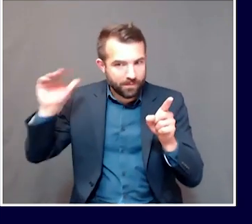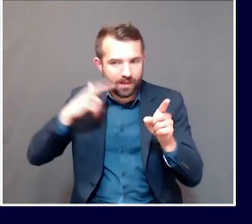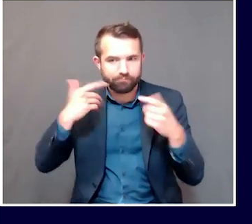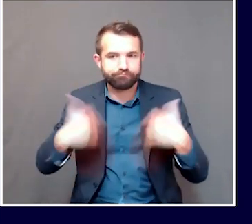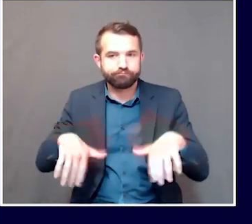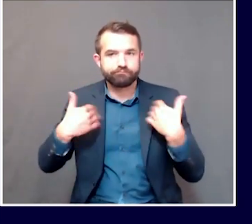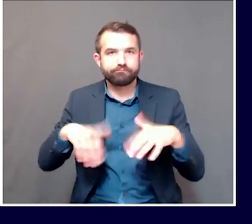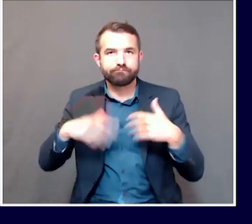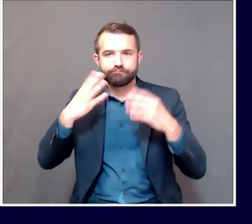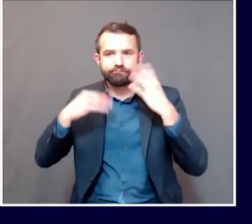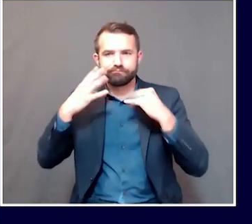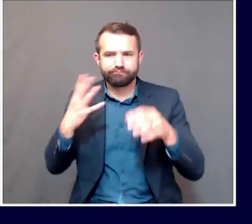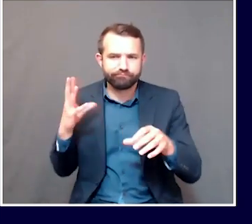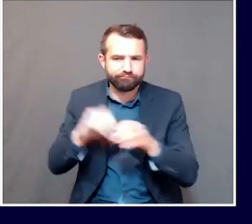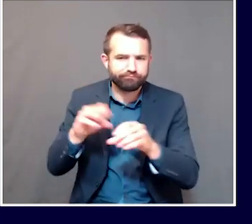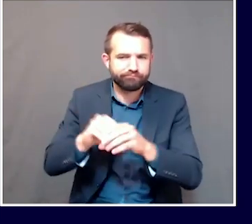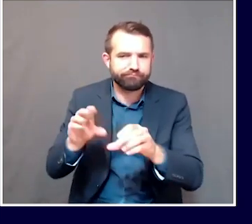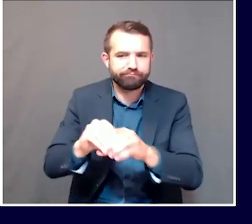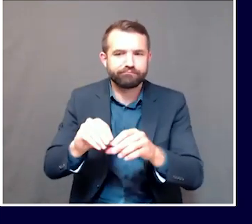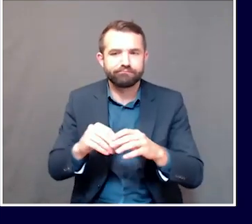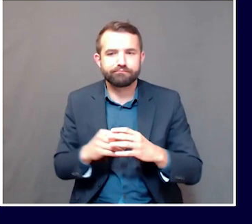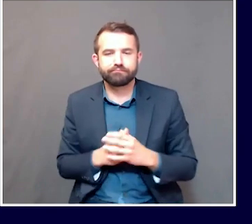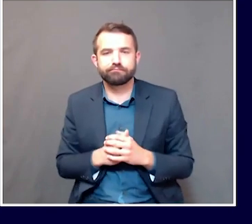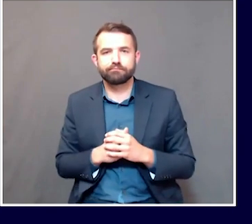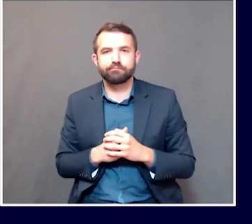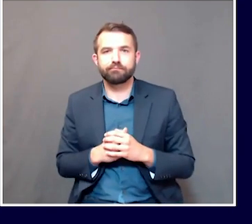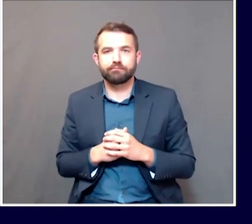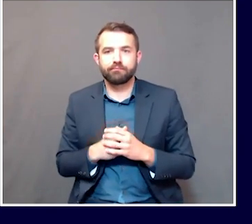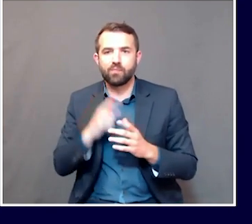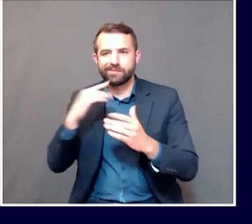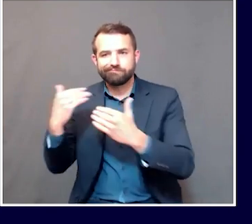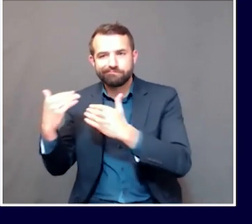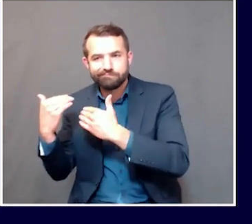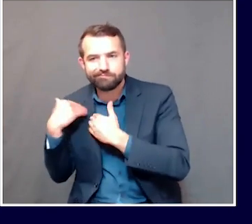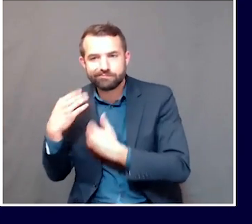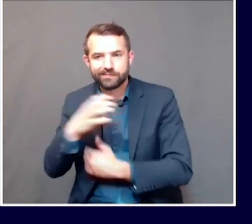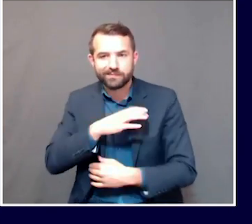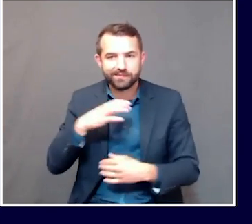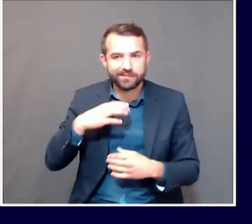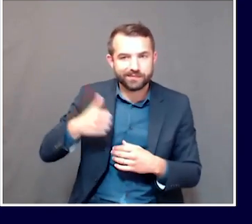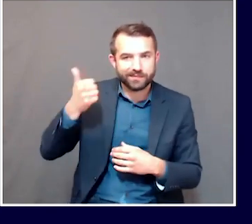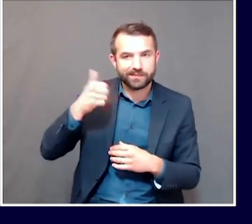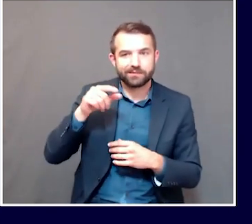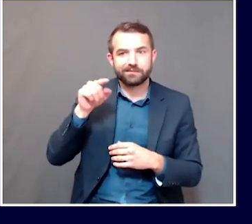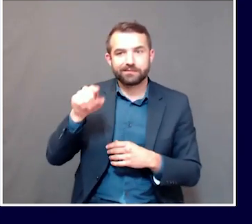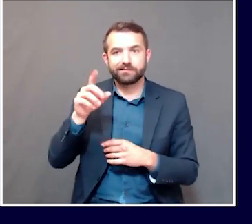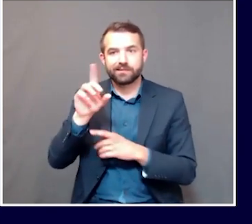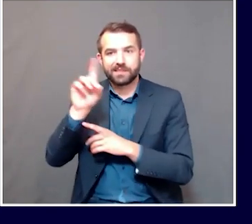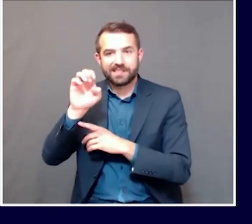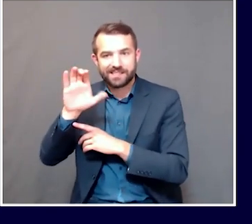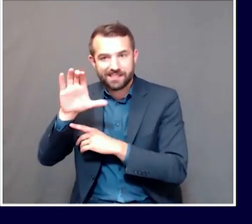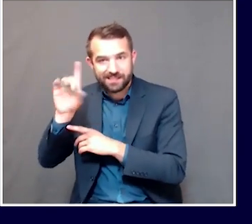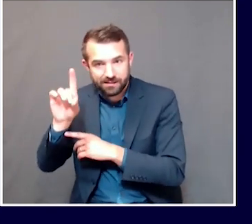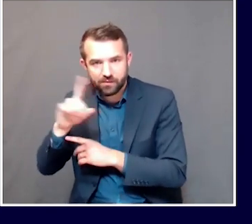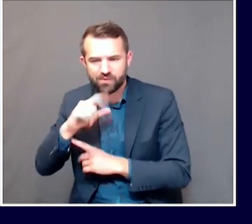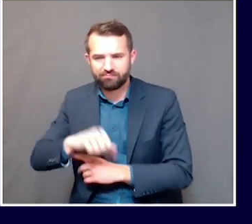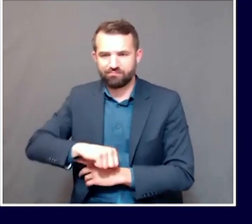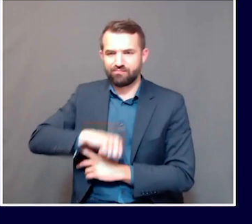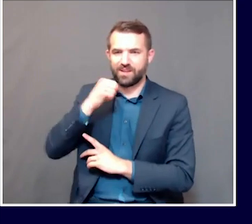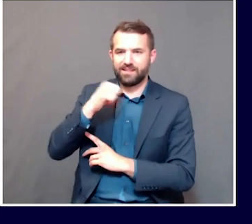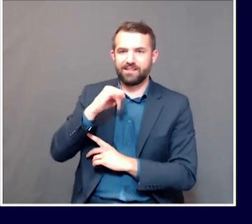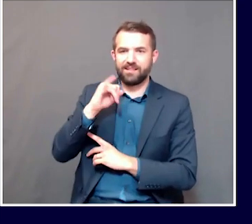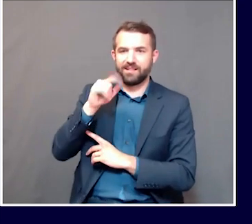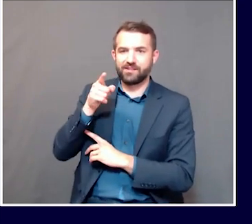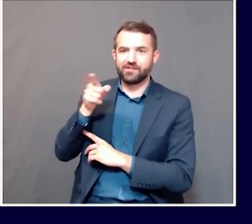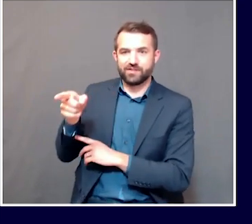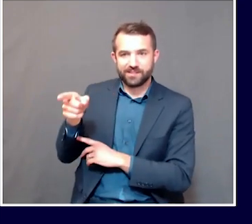on her job, her responsibilities as Commissioner of Economic and Community Development. And I'm so proud of her. So